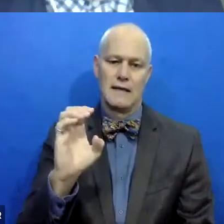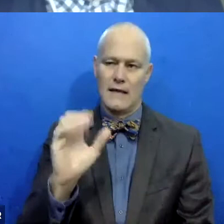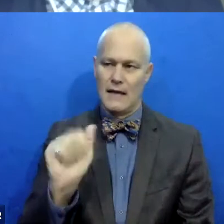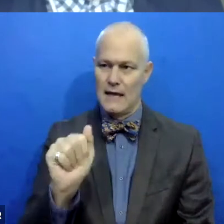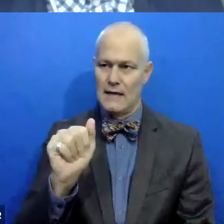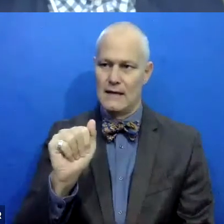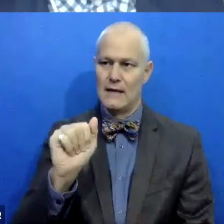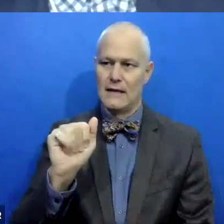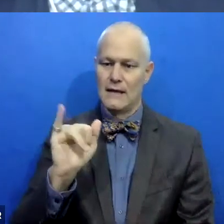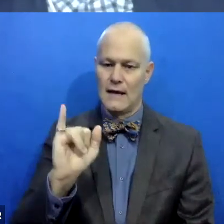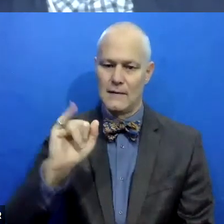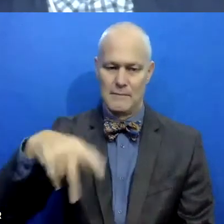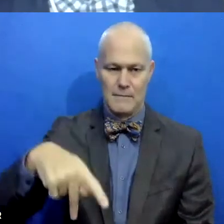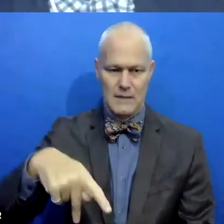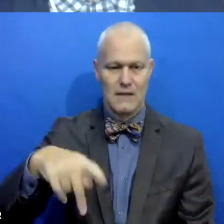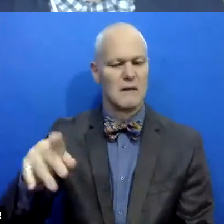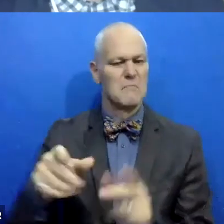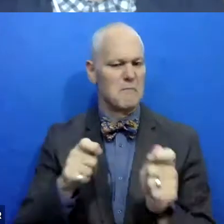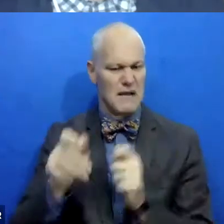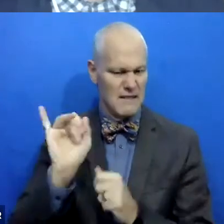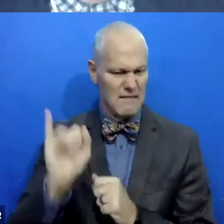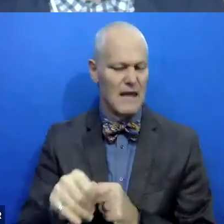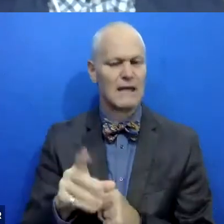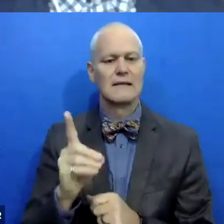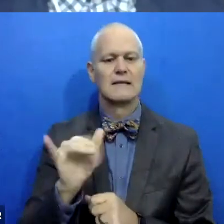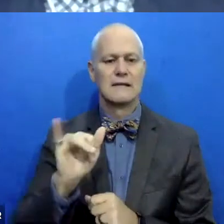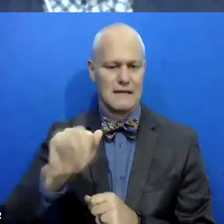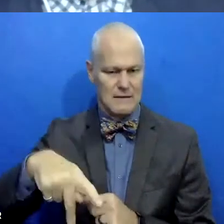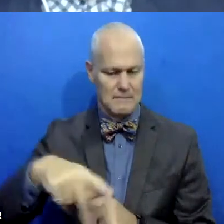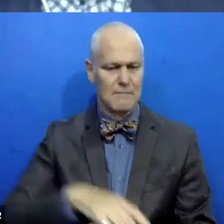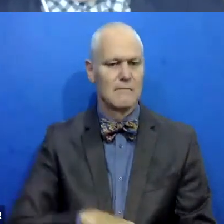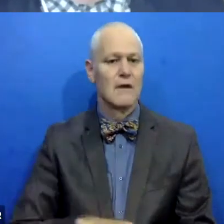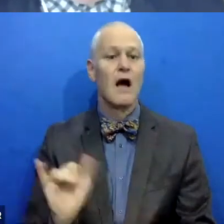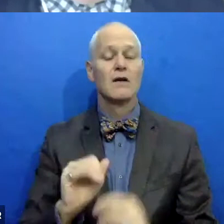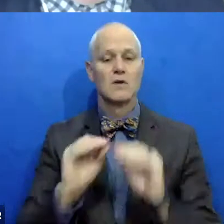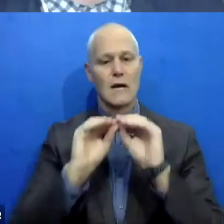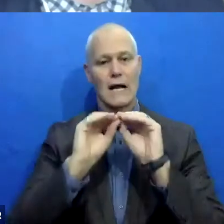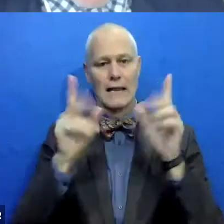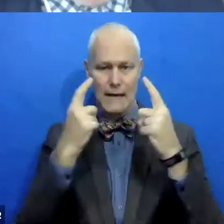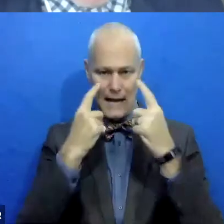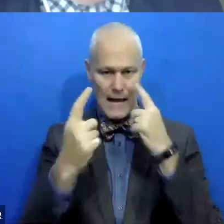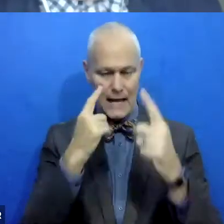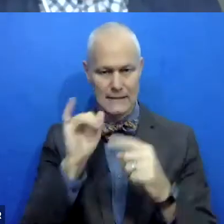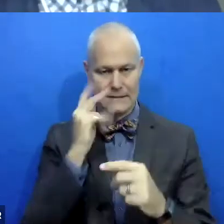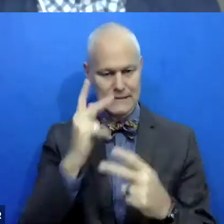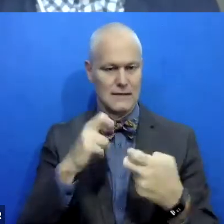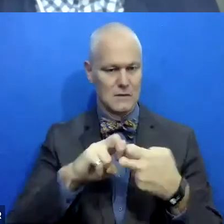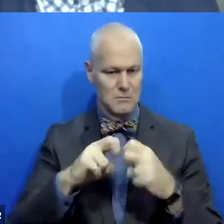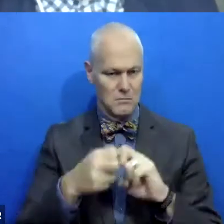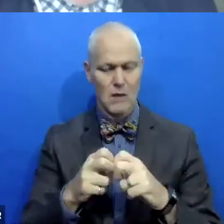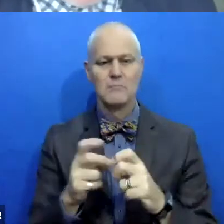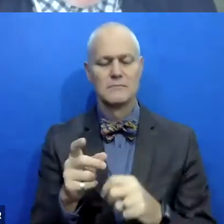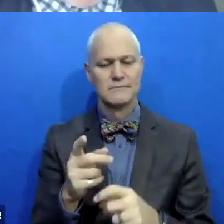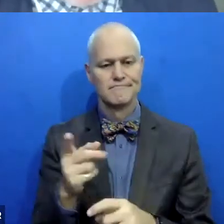the Duluth model. I'm also clear eyed about some of the problematic aspects